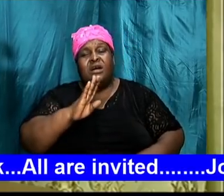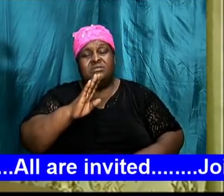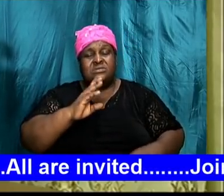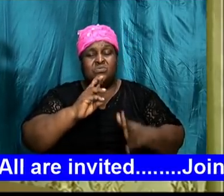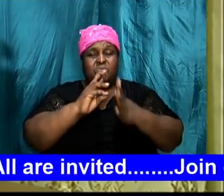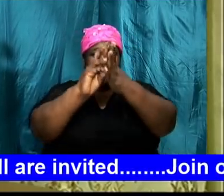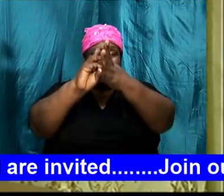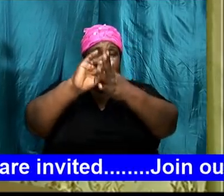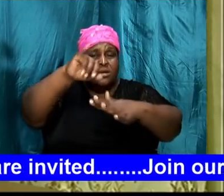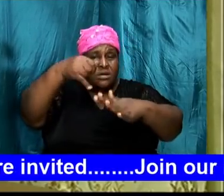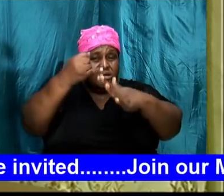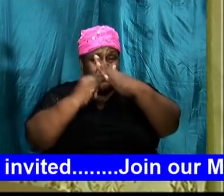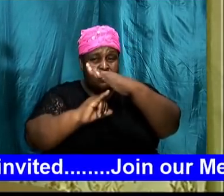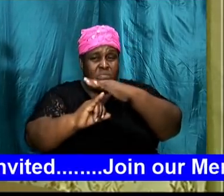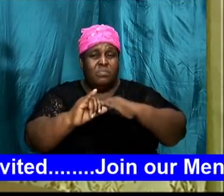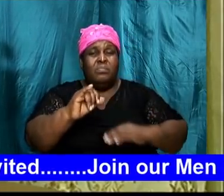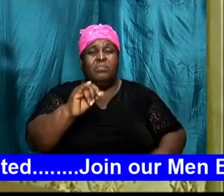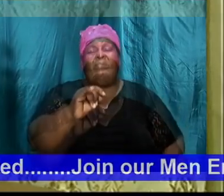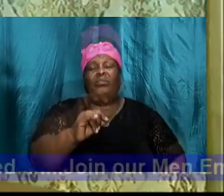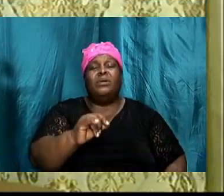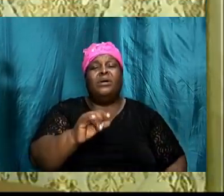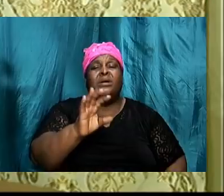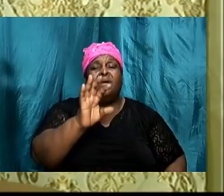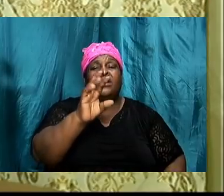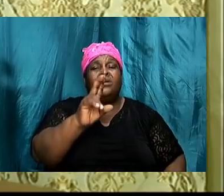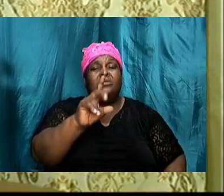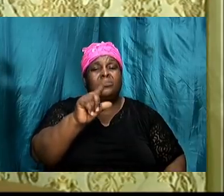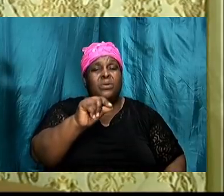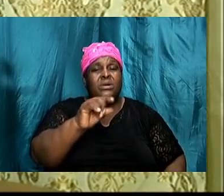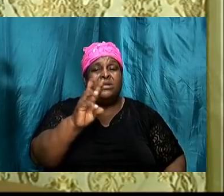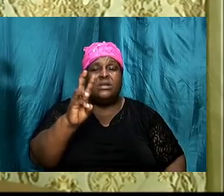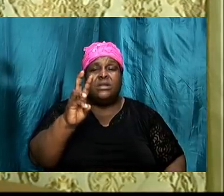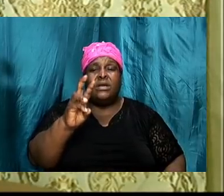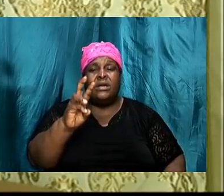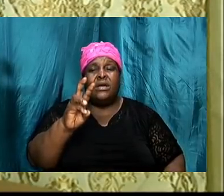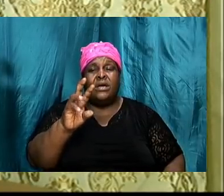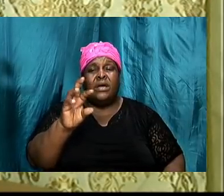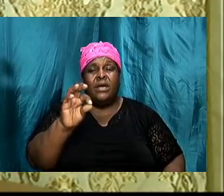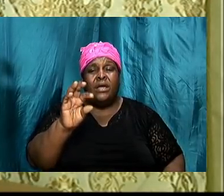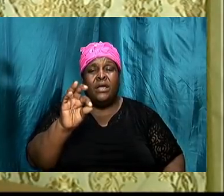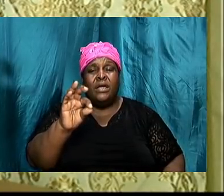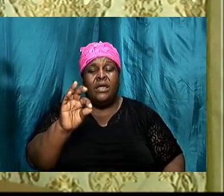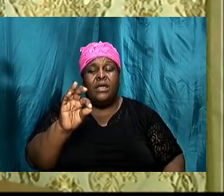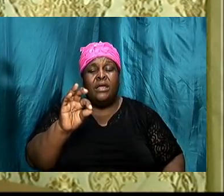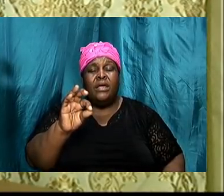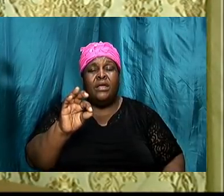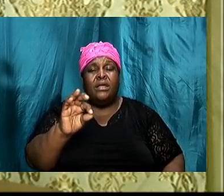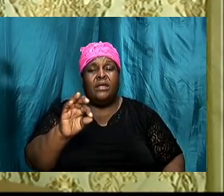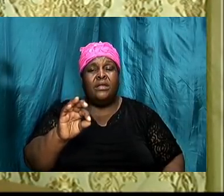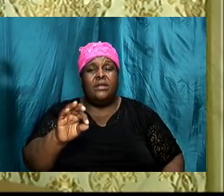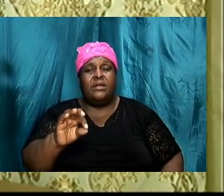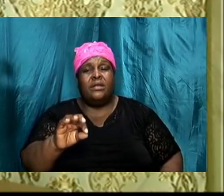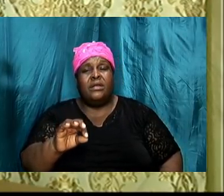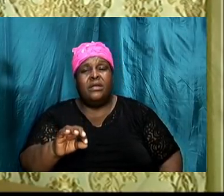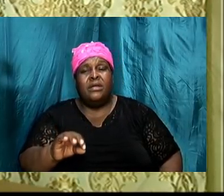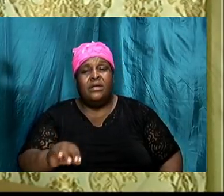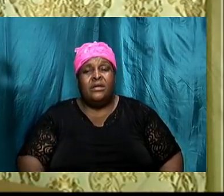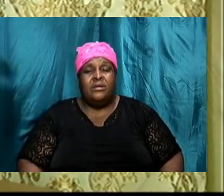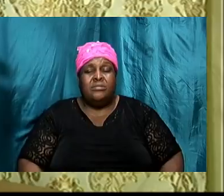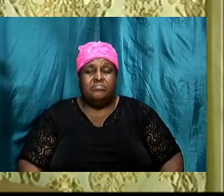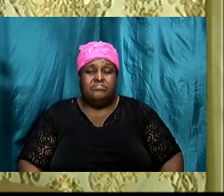29 verses 11 let us read that one it is a very familiar passage we all know it